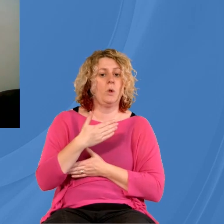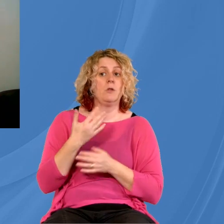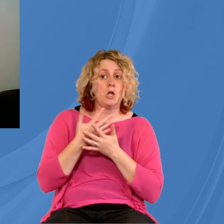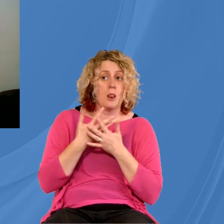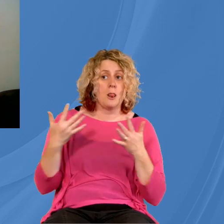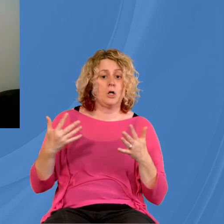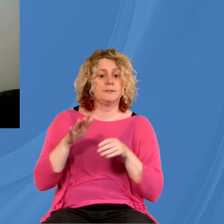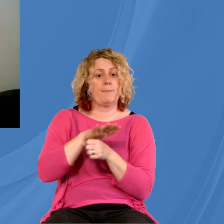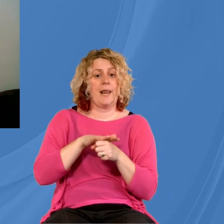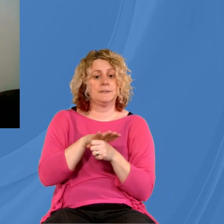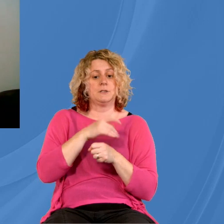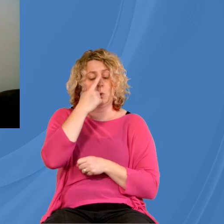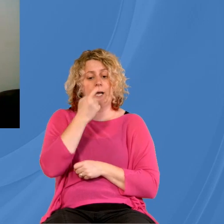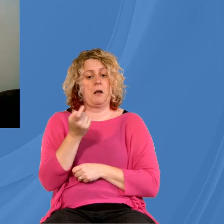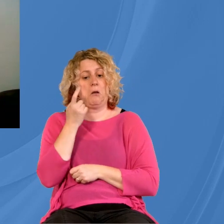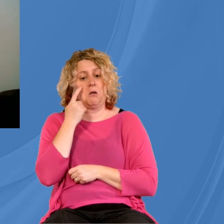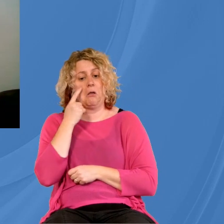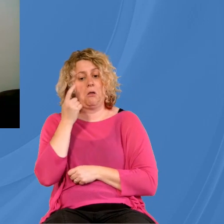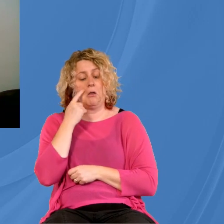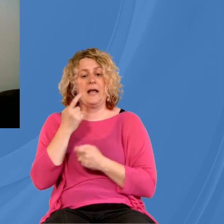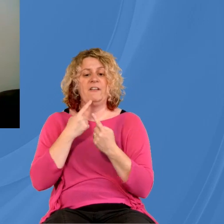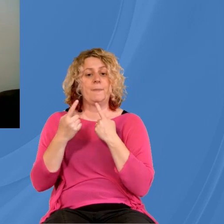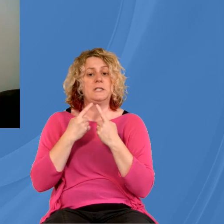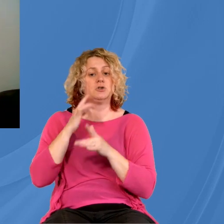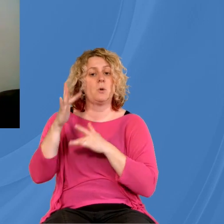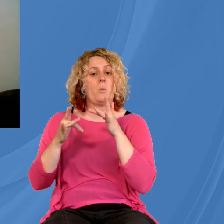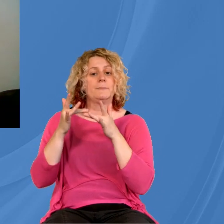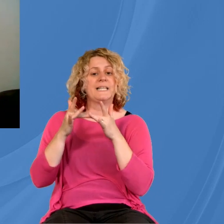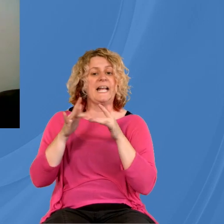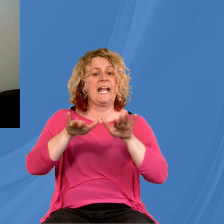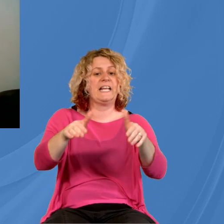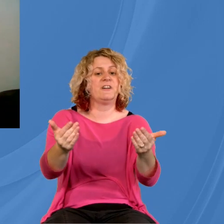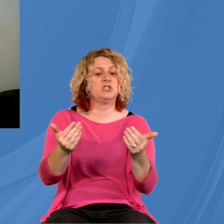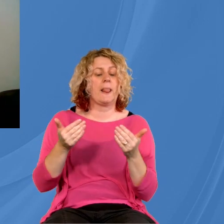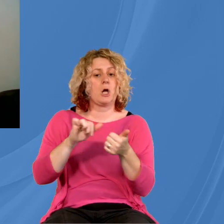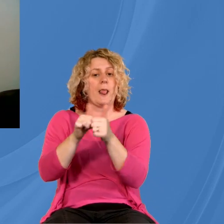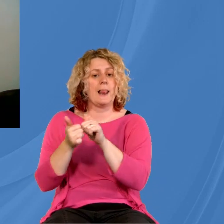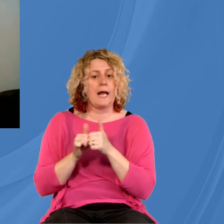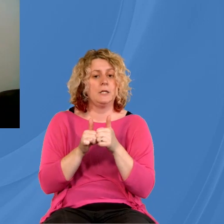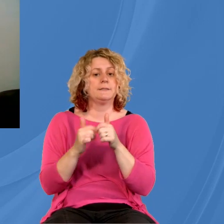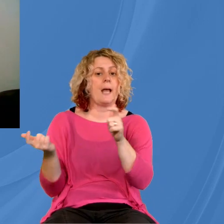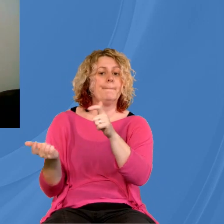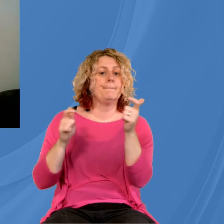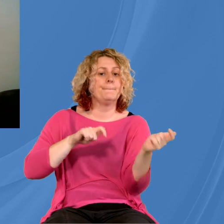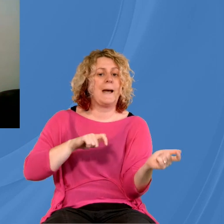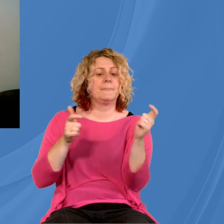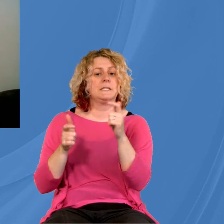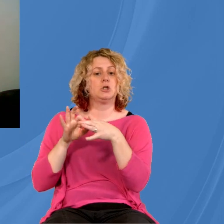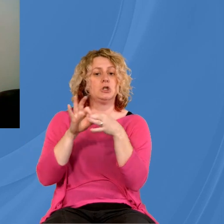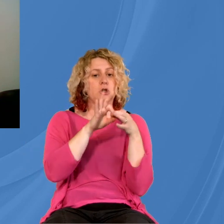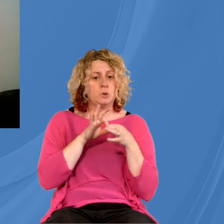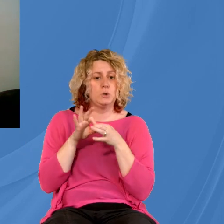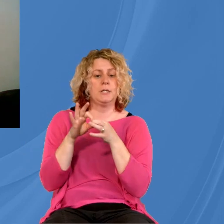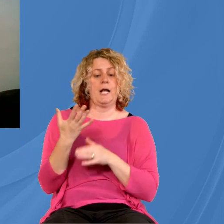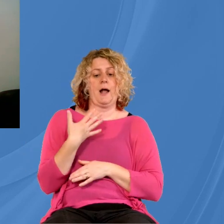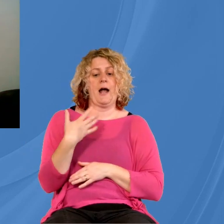can get free information. Evangelical Alliance has got some good information on evangelism. Baptist Union is great. They've got some templates for how